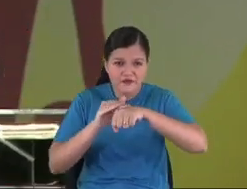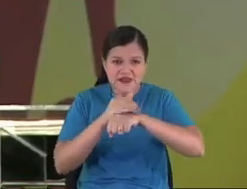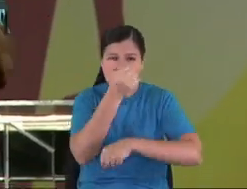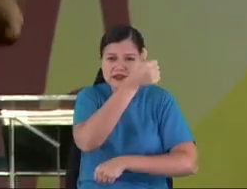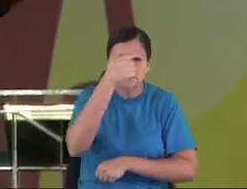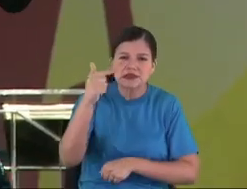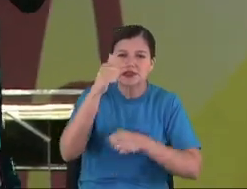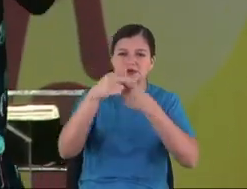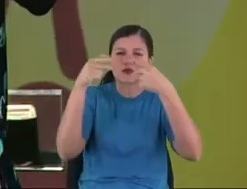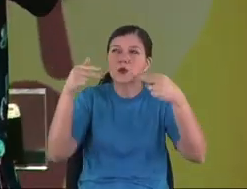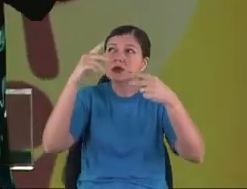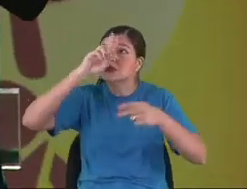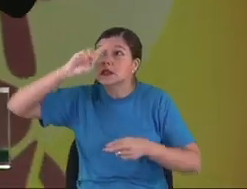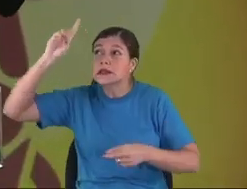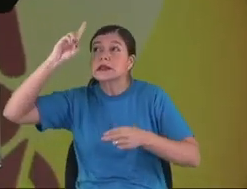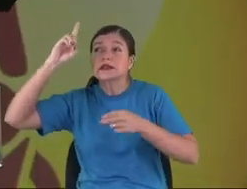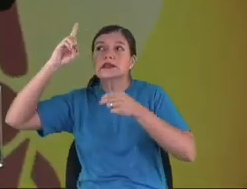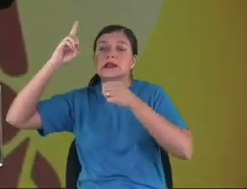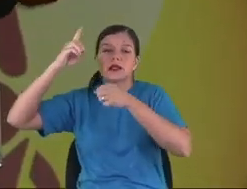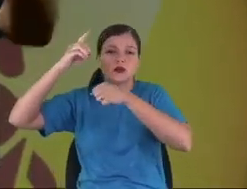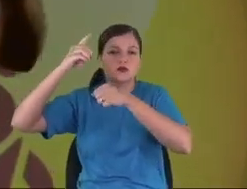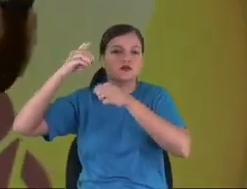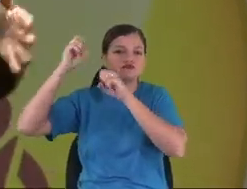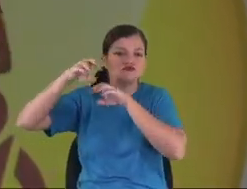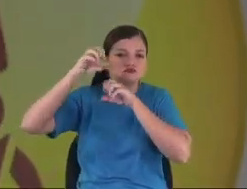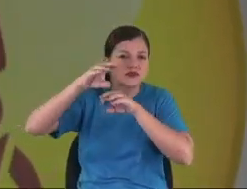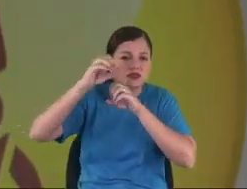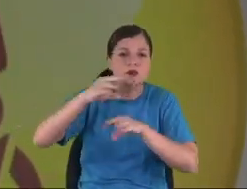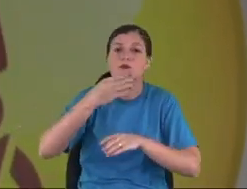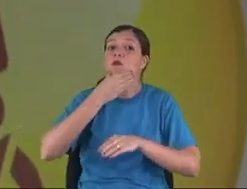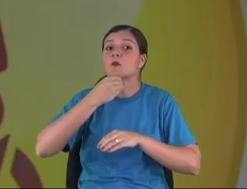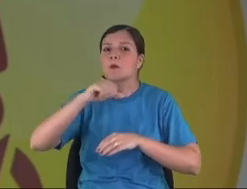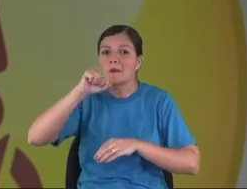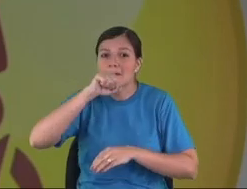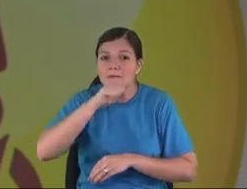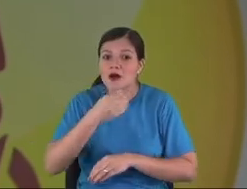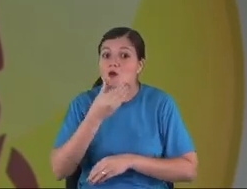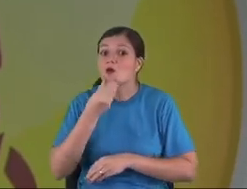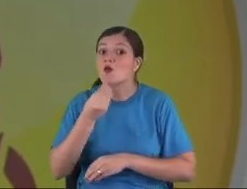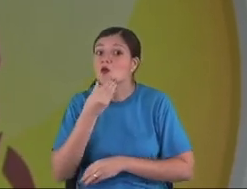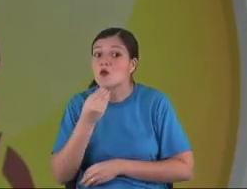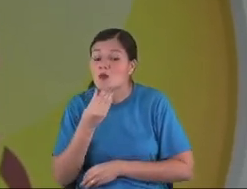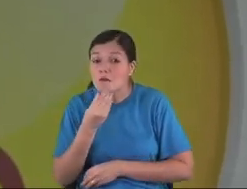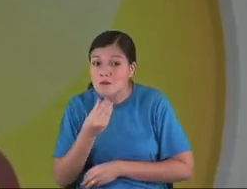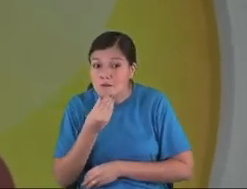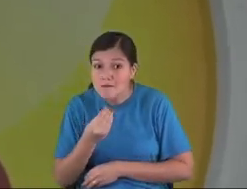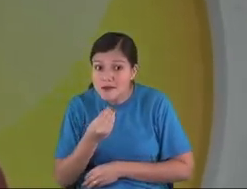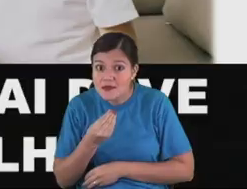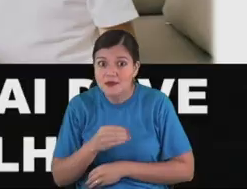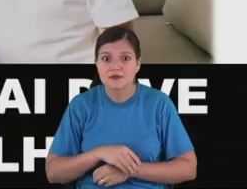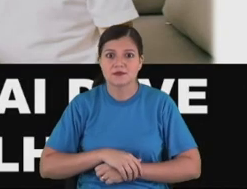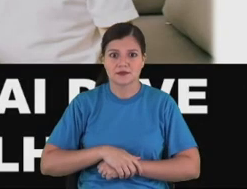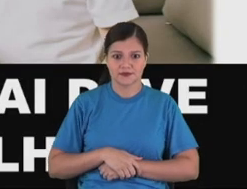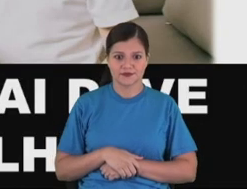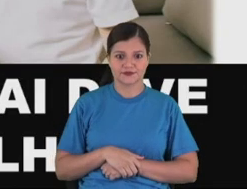that God can talk to the fathers, the man, father, father.